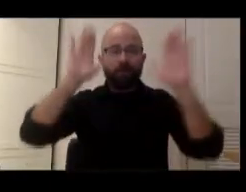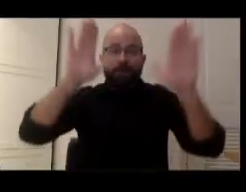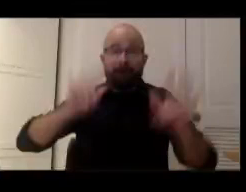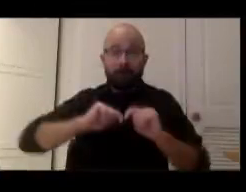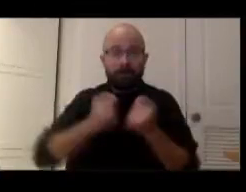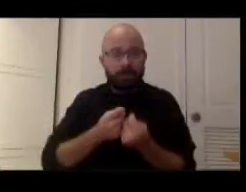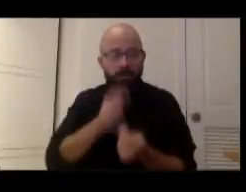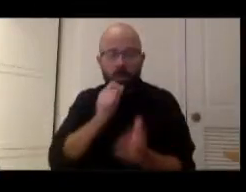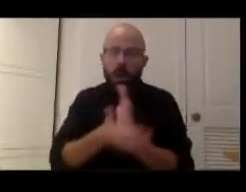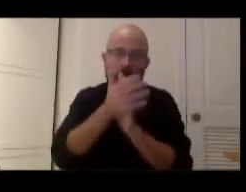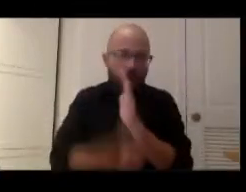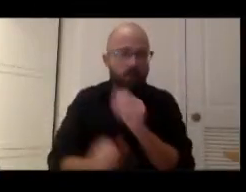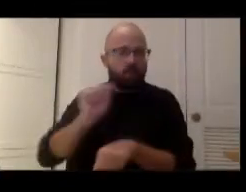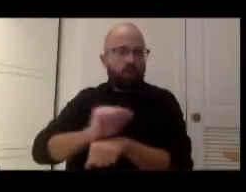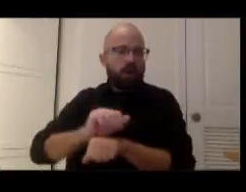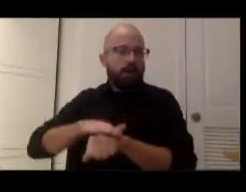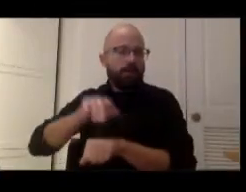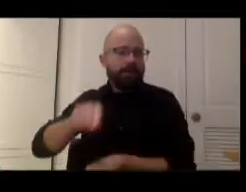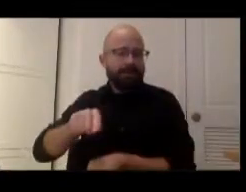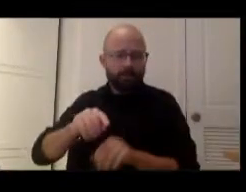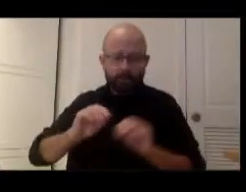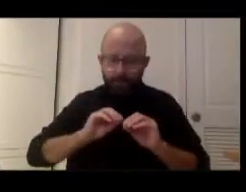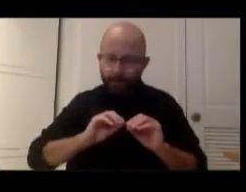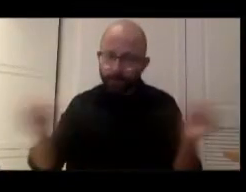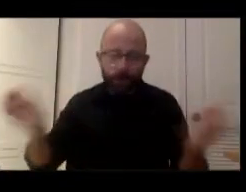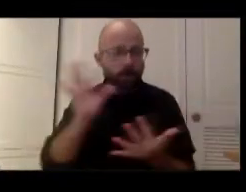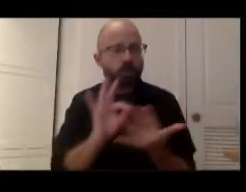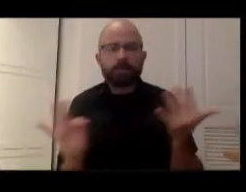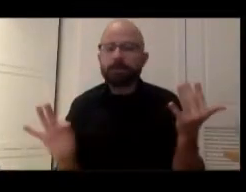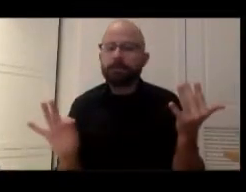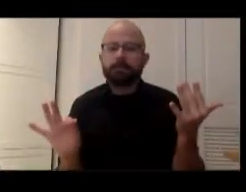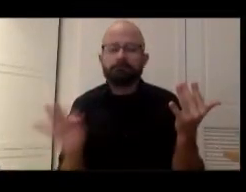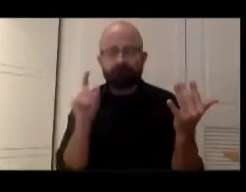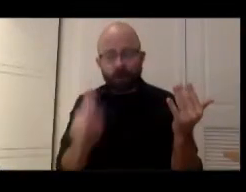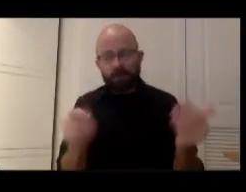we we don't we don't have a choice. We have we have to act.